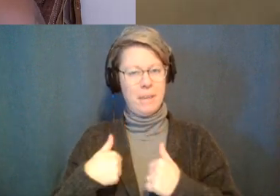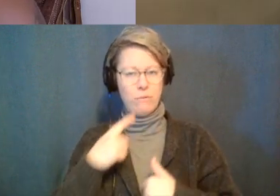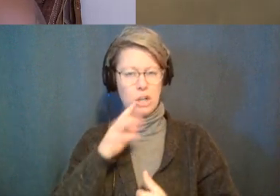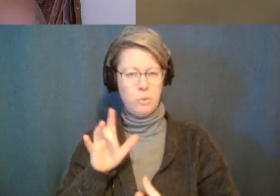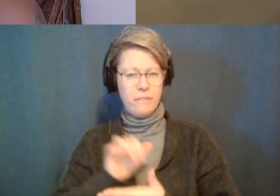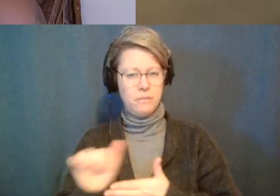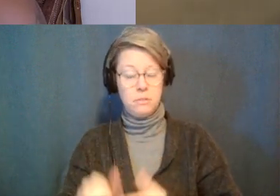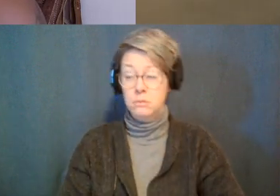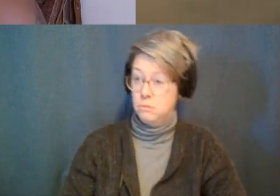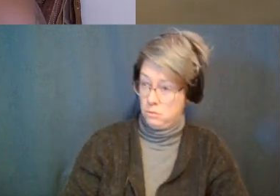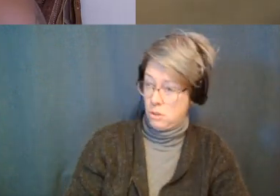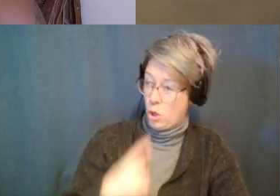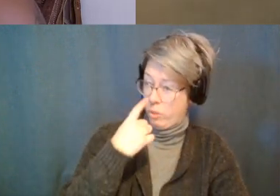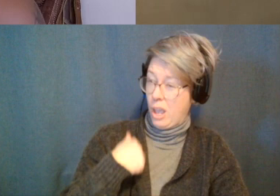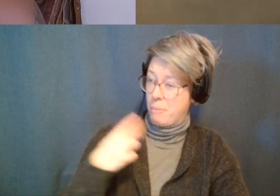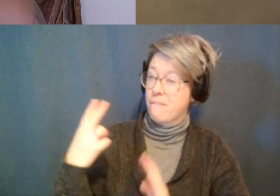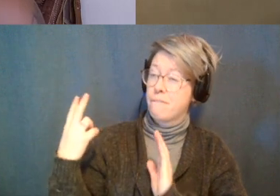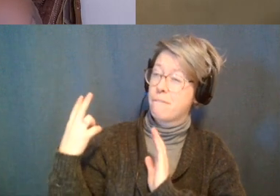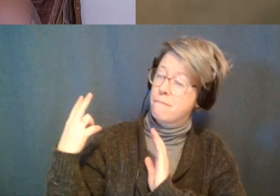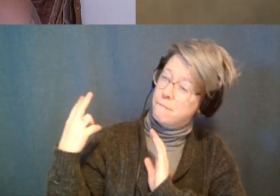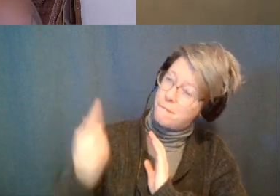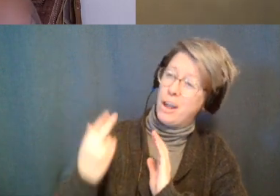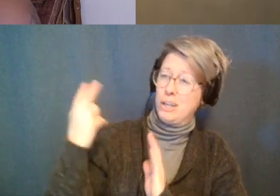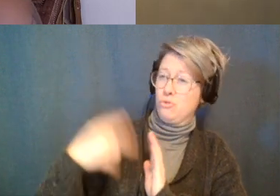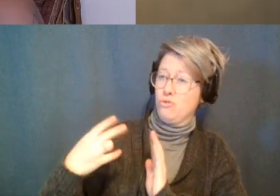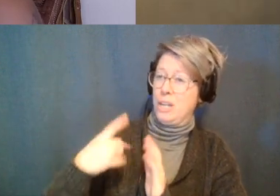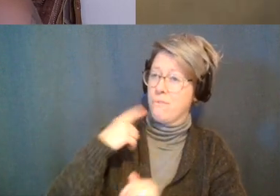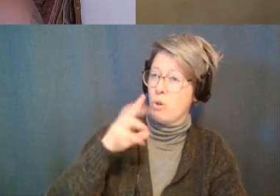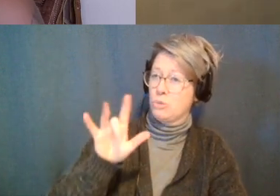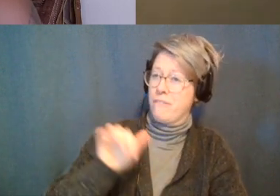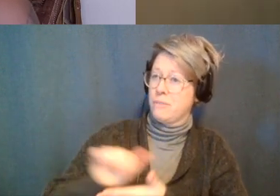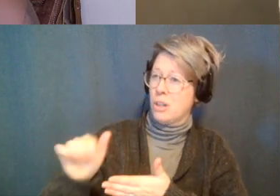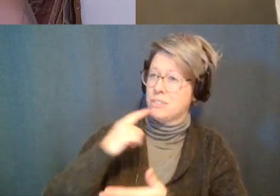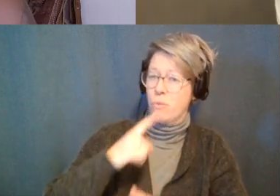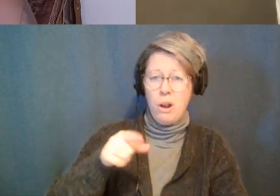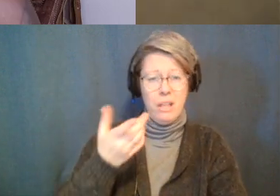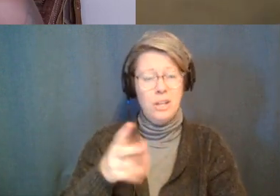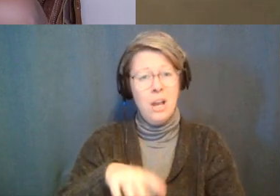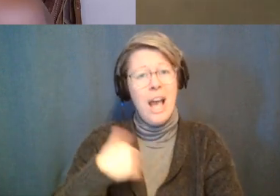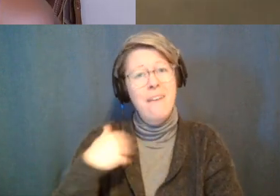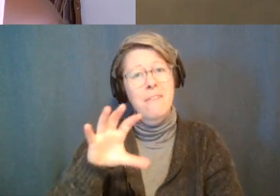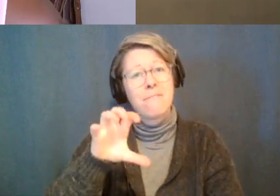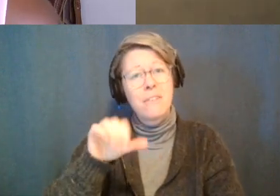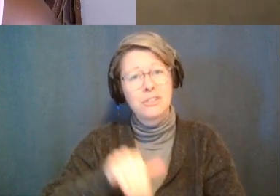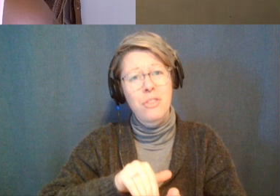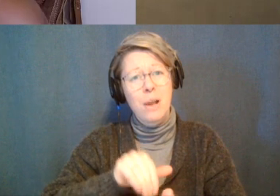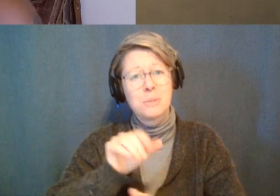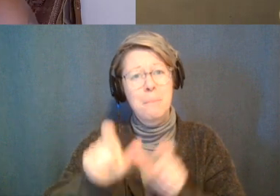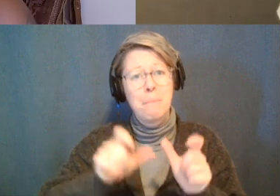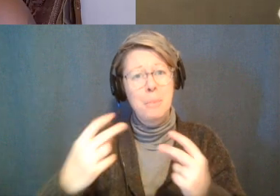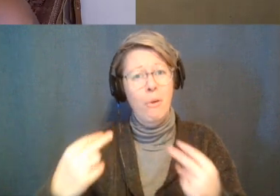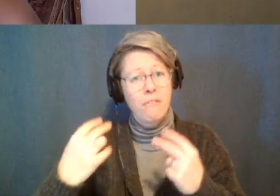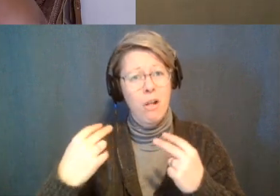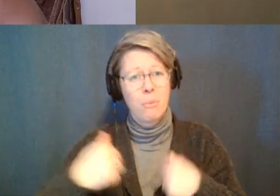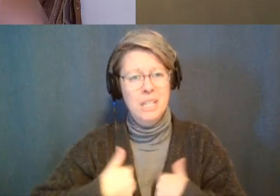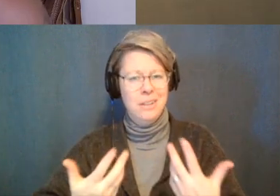think i'd be doing 25 fucking readings with a platform of half a million people it's just like i don't have time for that babe like i don't even do personal